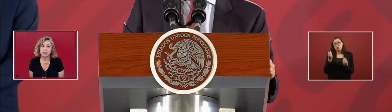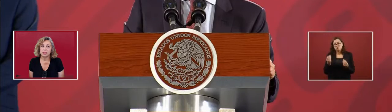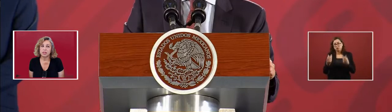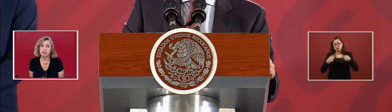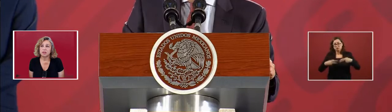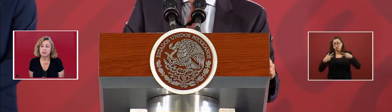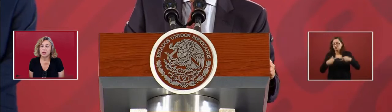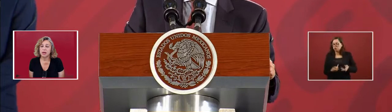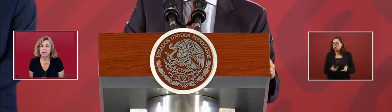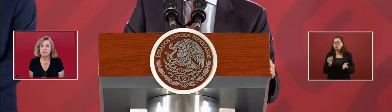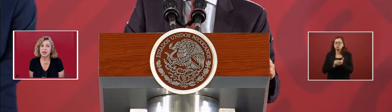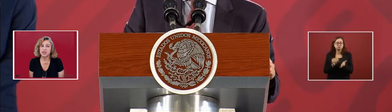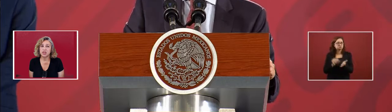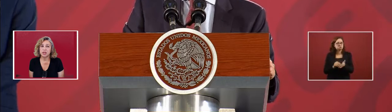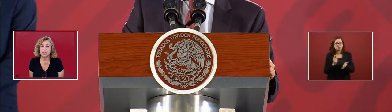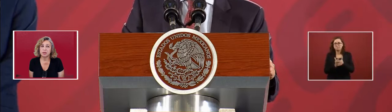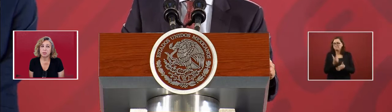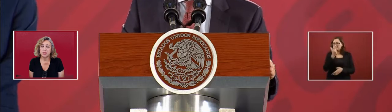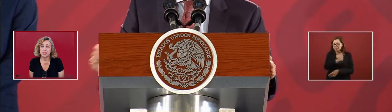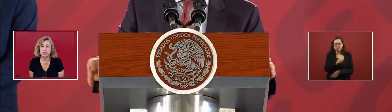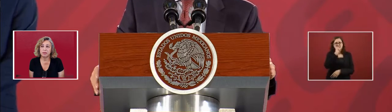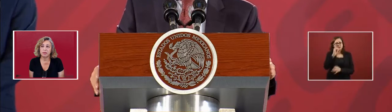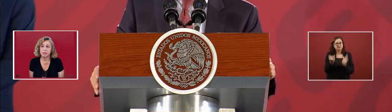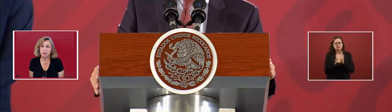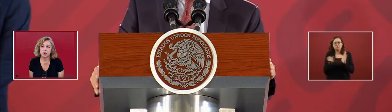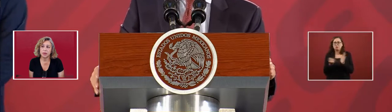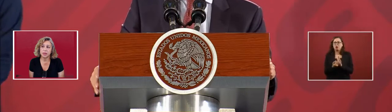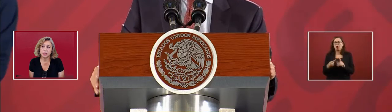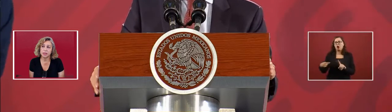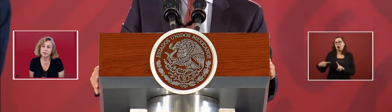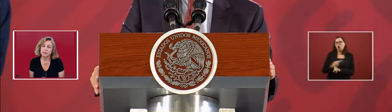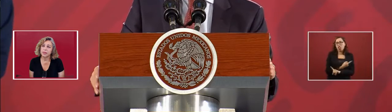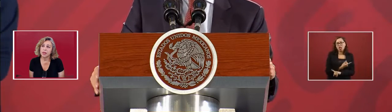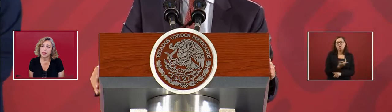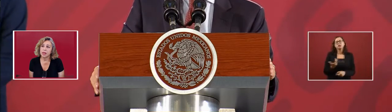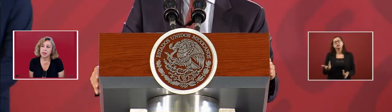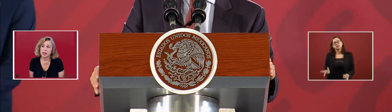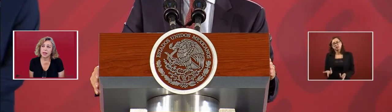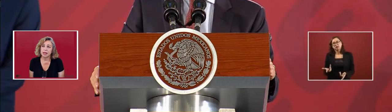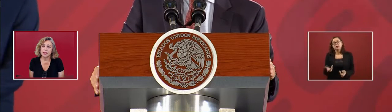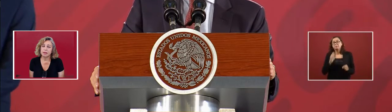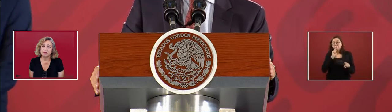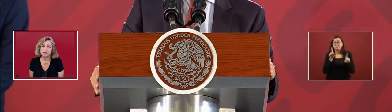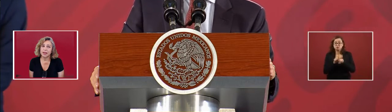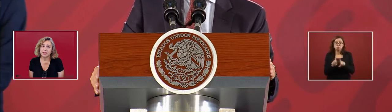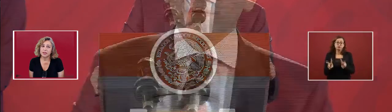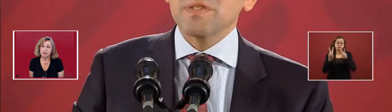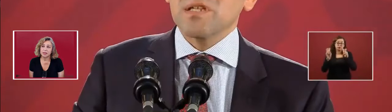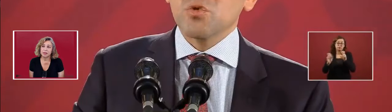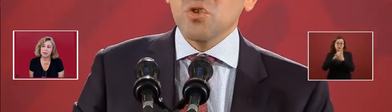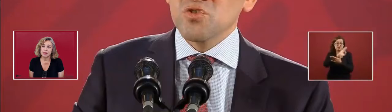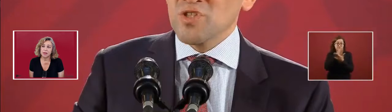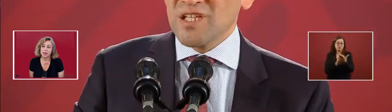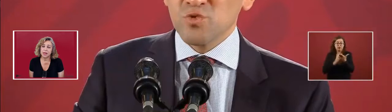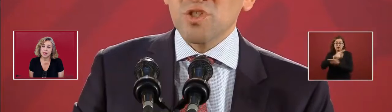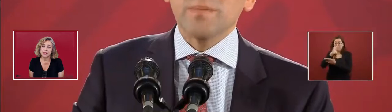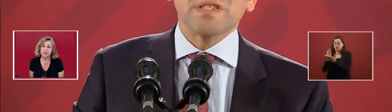There's still evasion, which is very important, like in the factories.